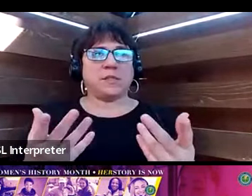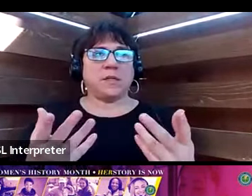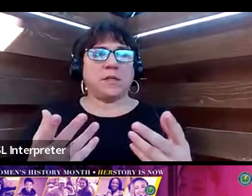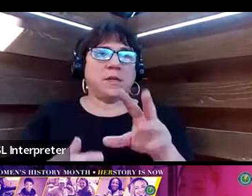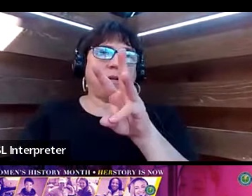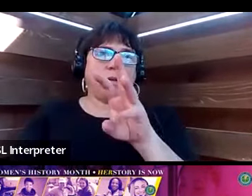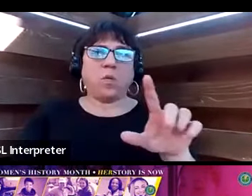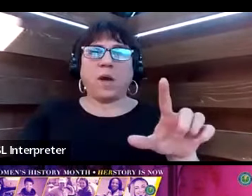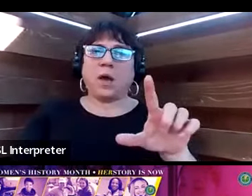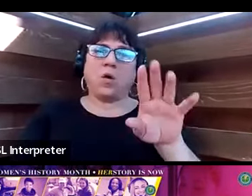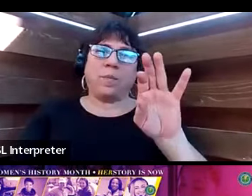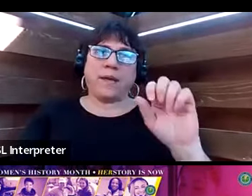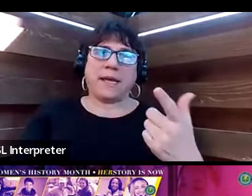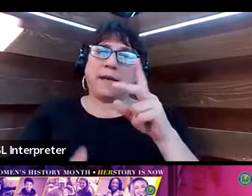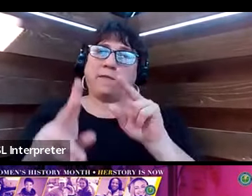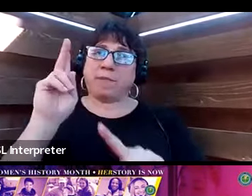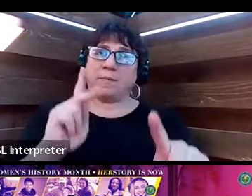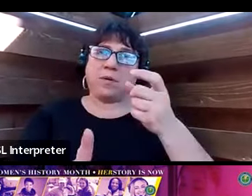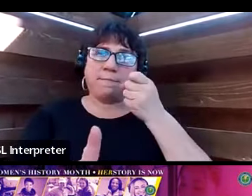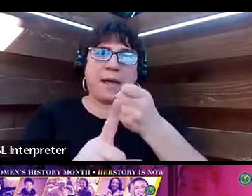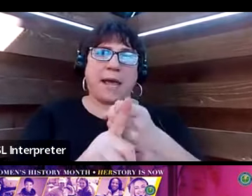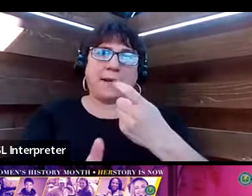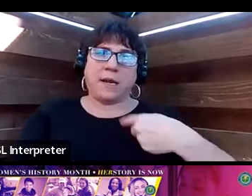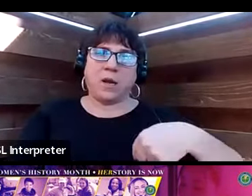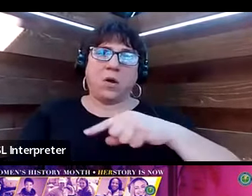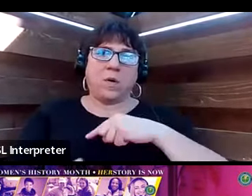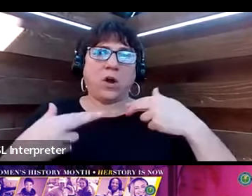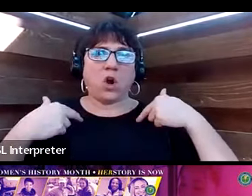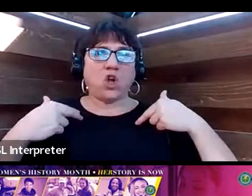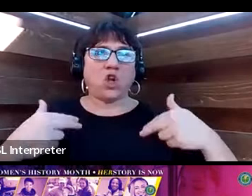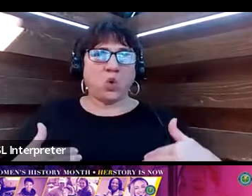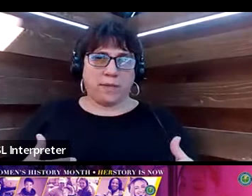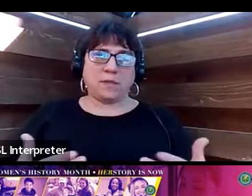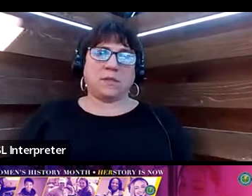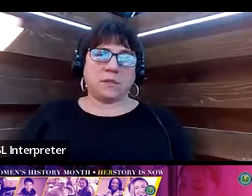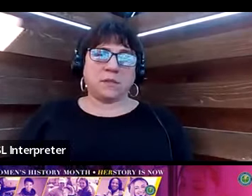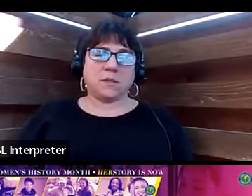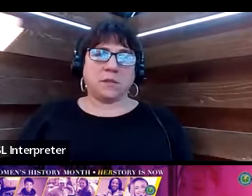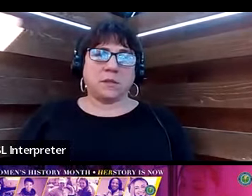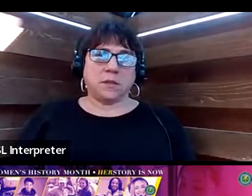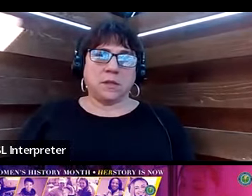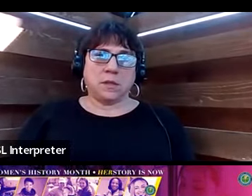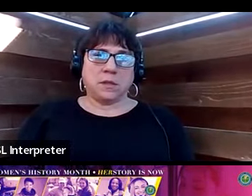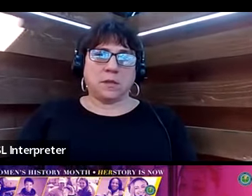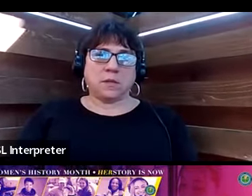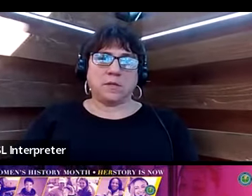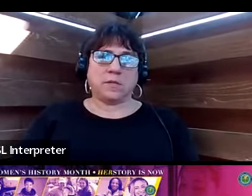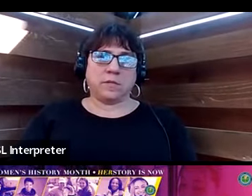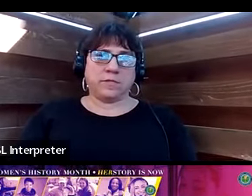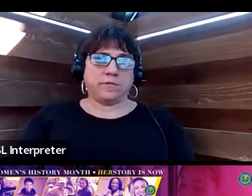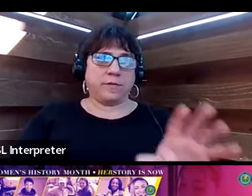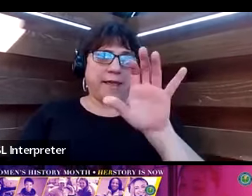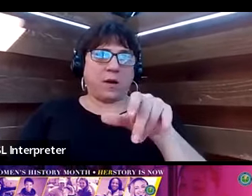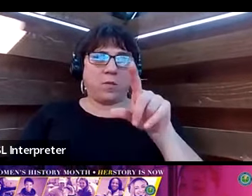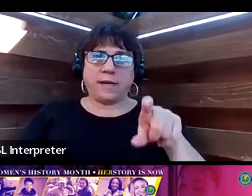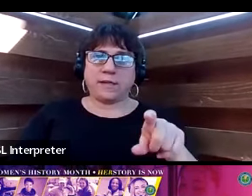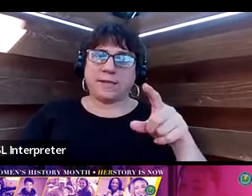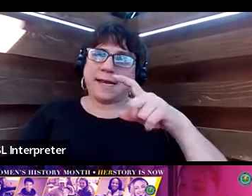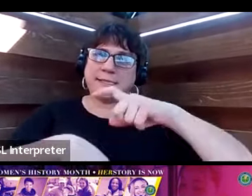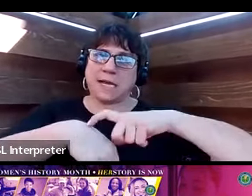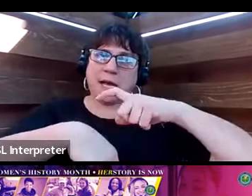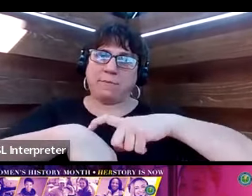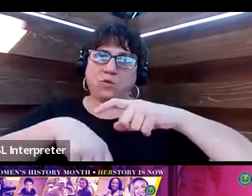-being of those impacted. We are human beings. And as such, we need to take the time